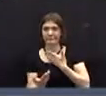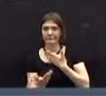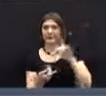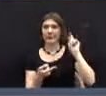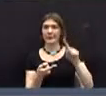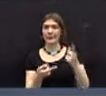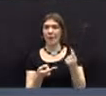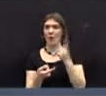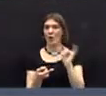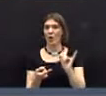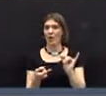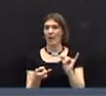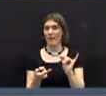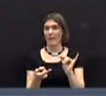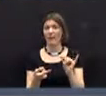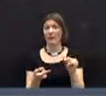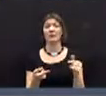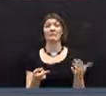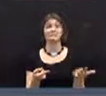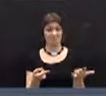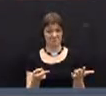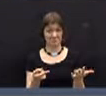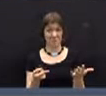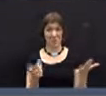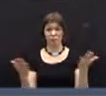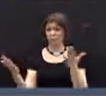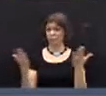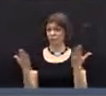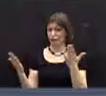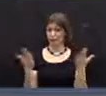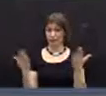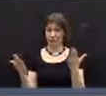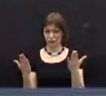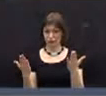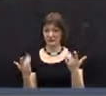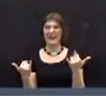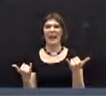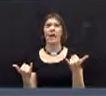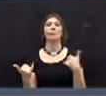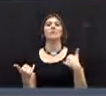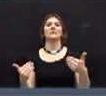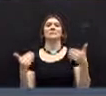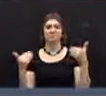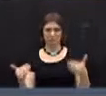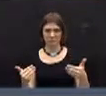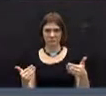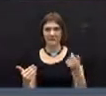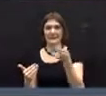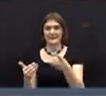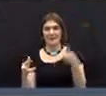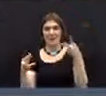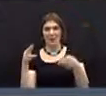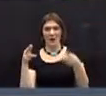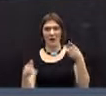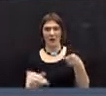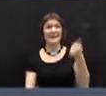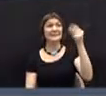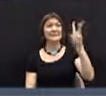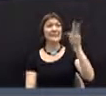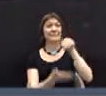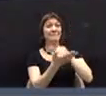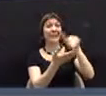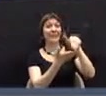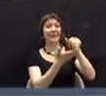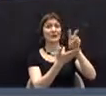As a result, we have adopted a series of cuts from the prior $16